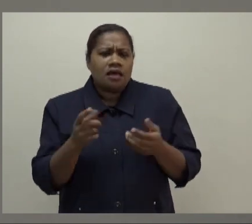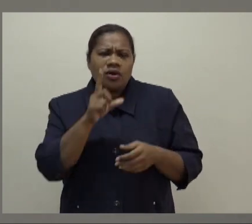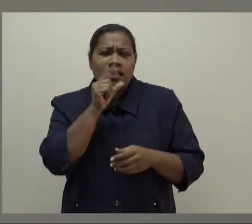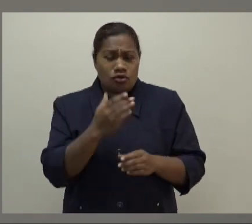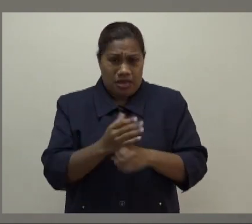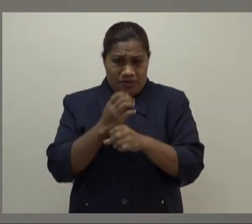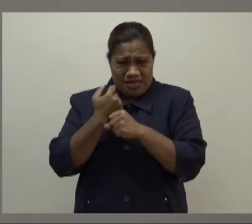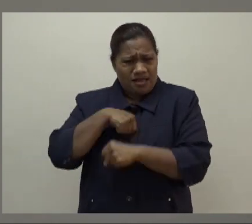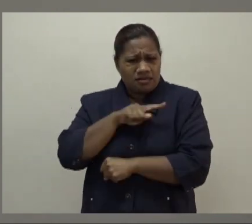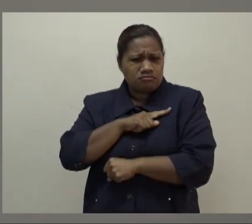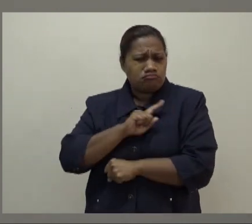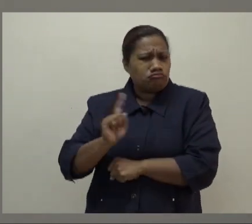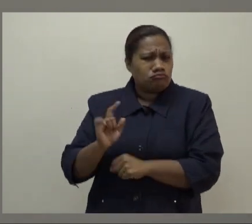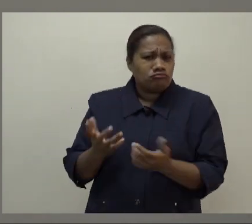area?